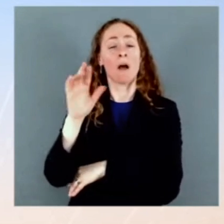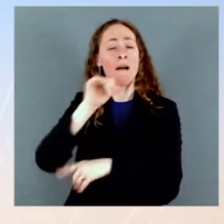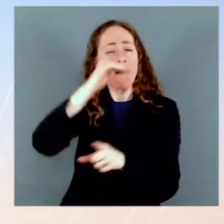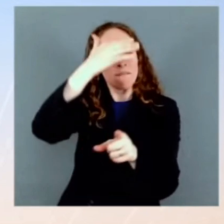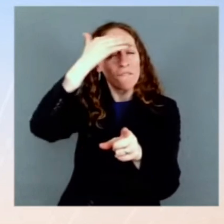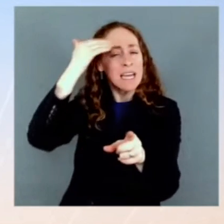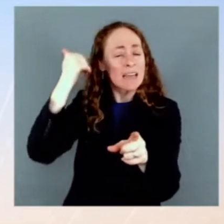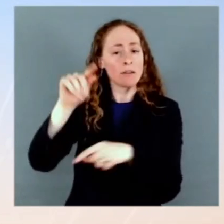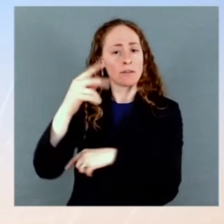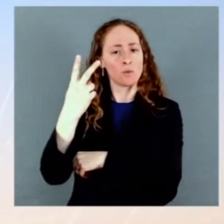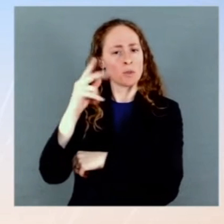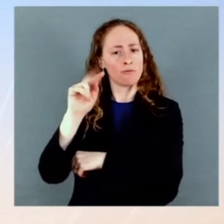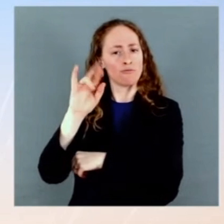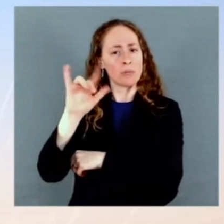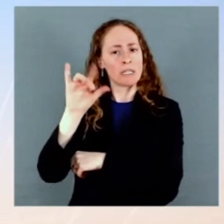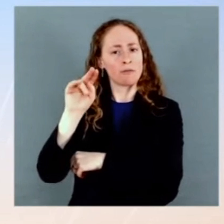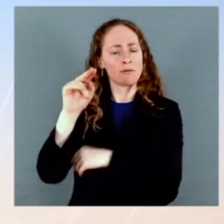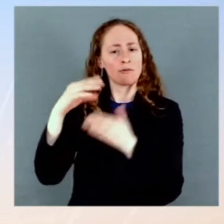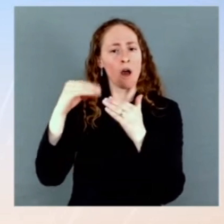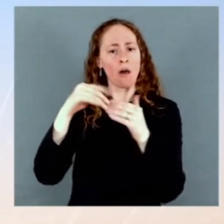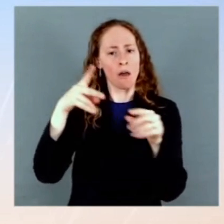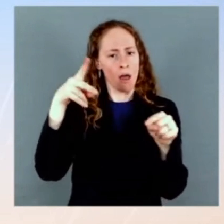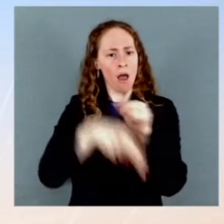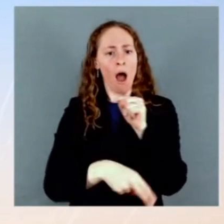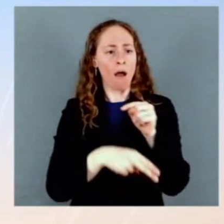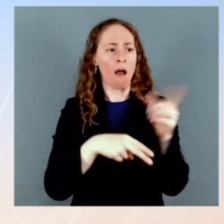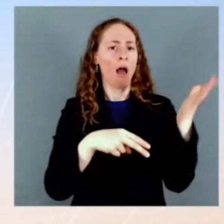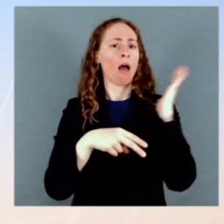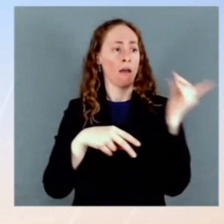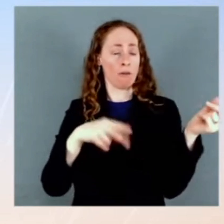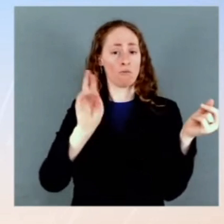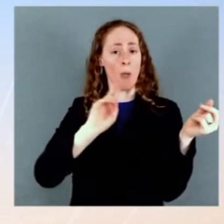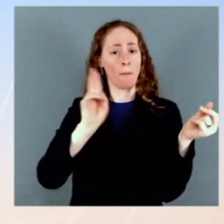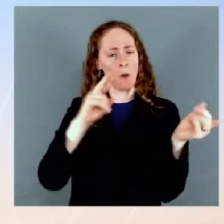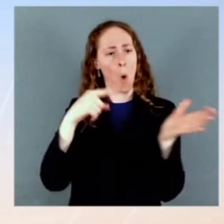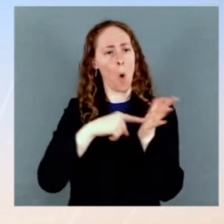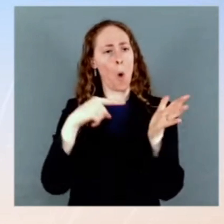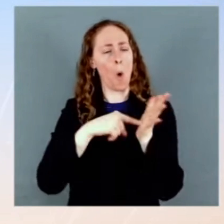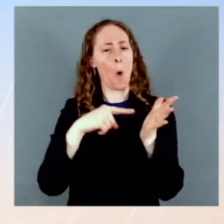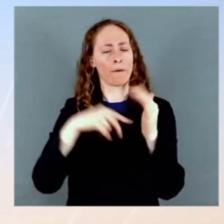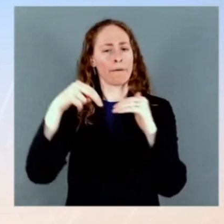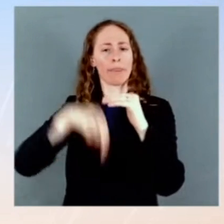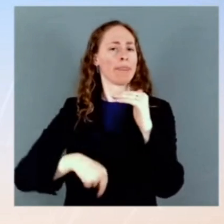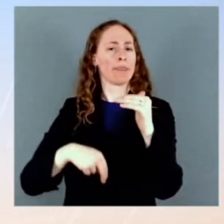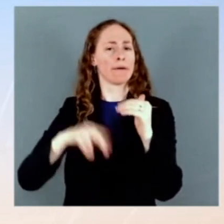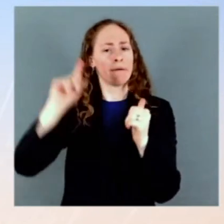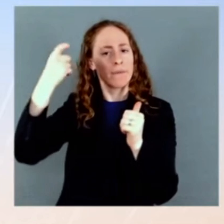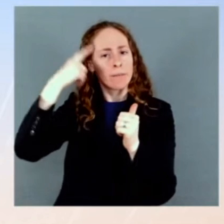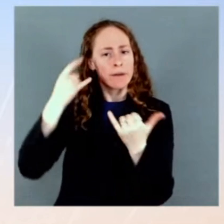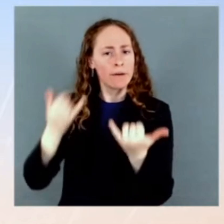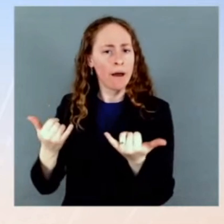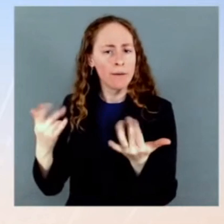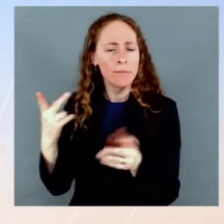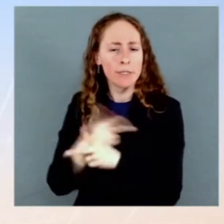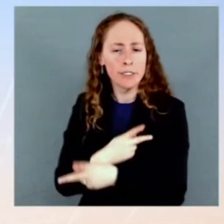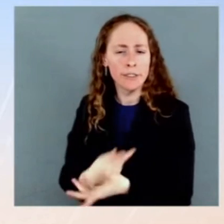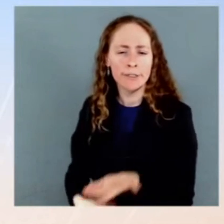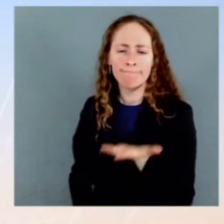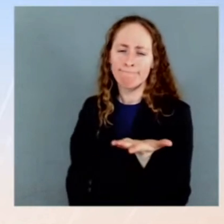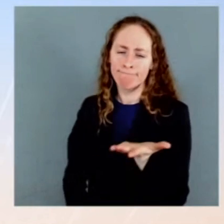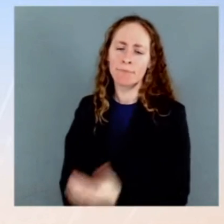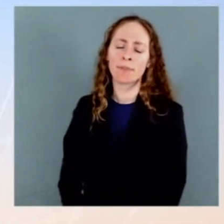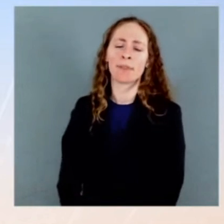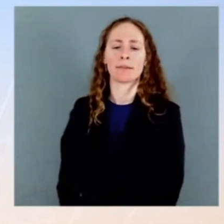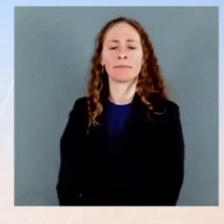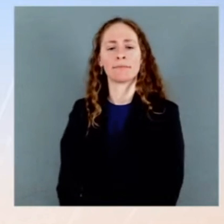that he would like programs, if they're extended, to be paid for. That remains his commitment. But it's important to understand that when anybody raises a question